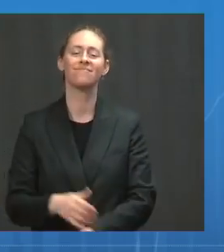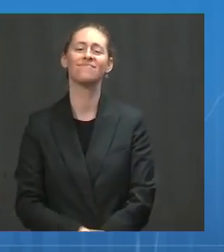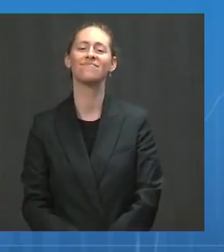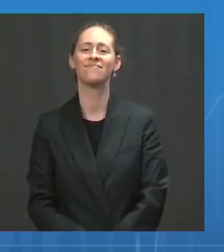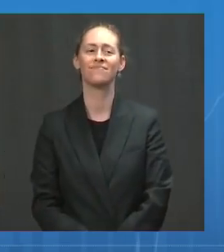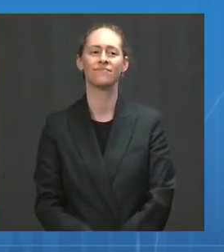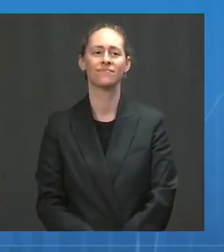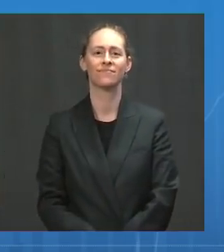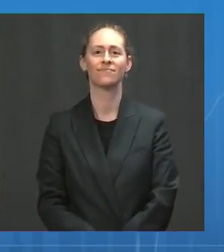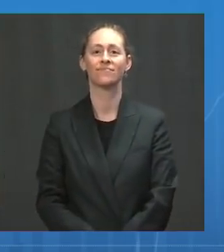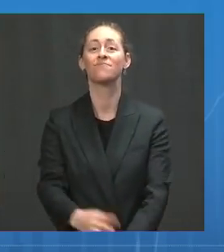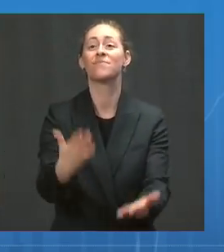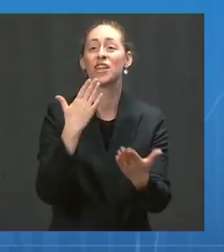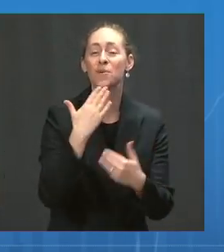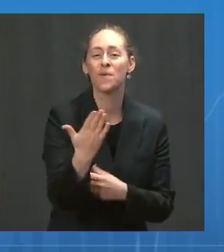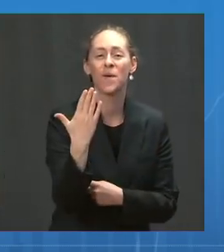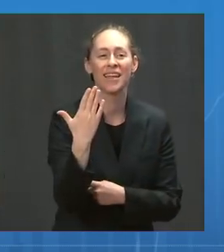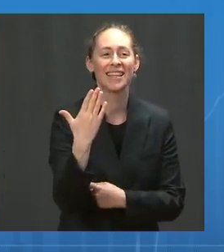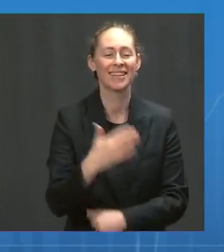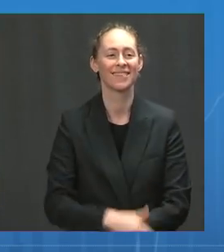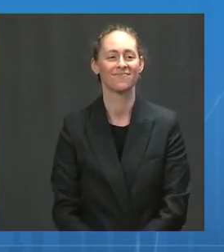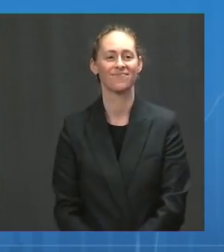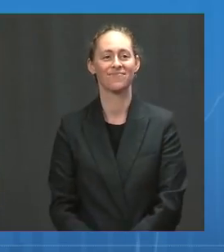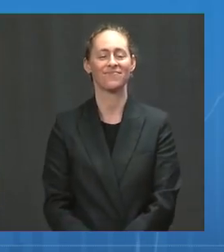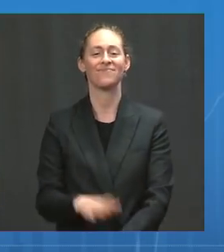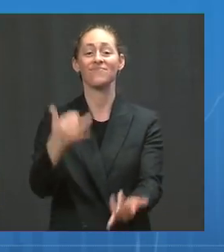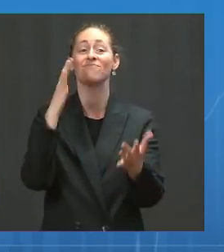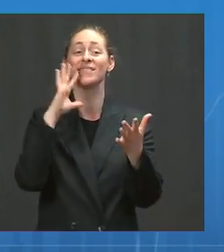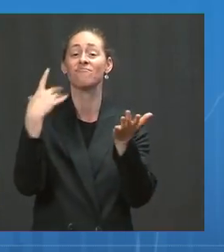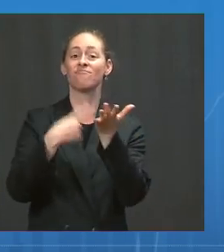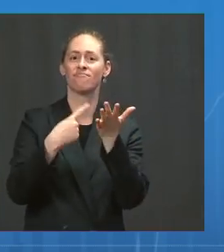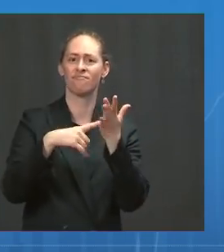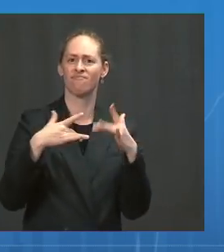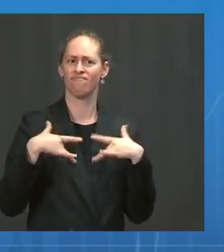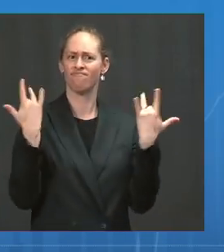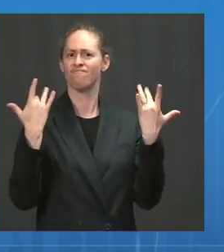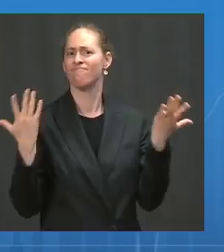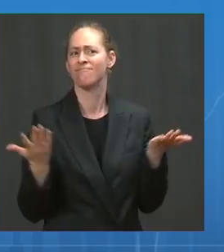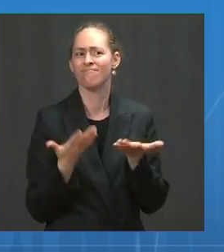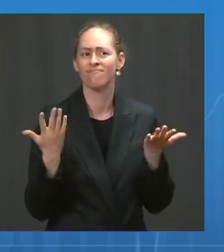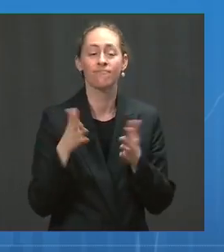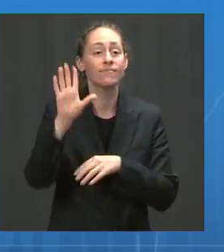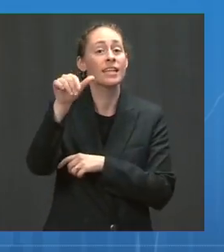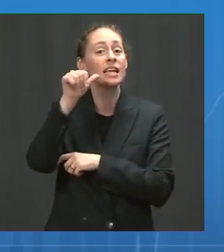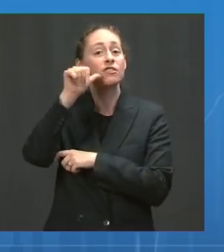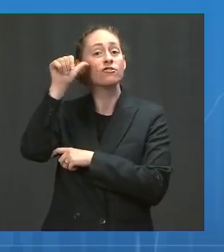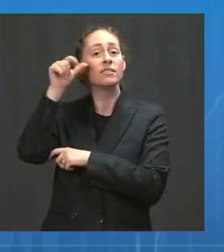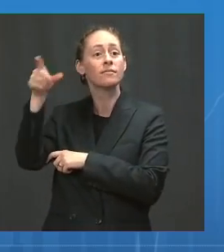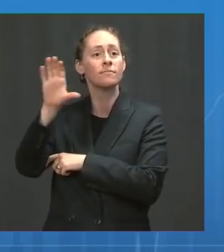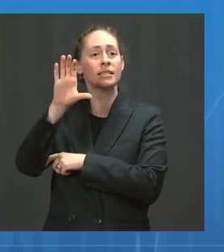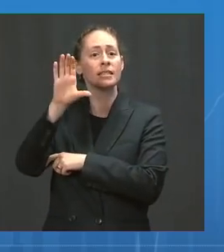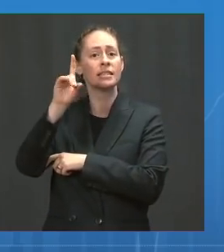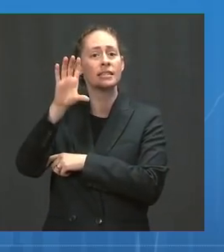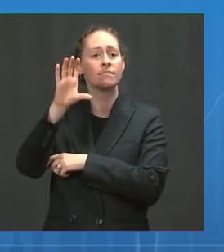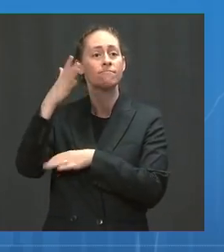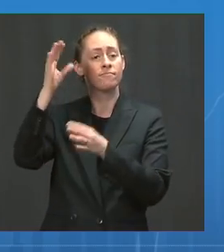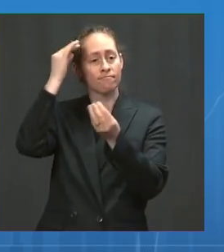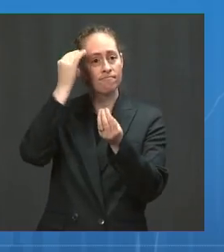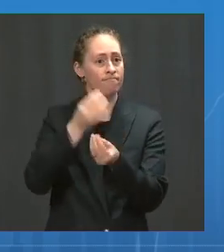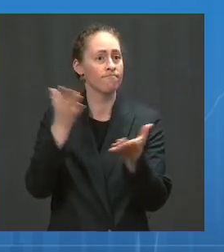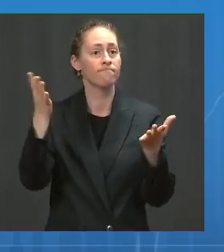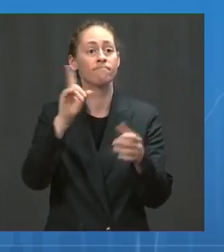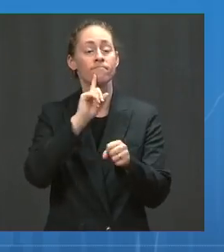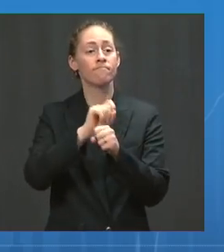Good morning. Let's begin with an overview of the data. Yesterday, CDC reported more than 33,000 new cases